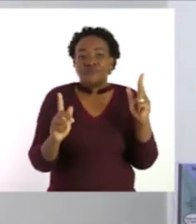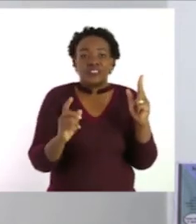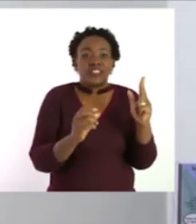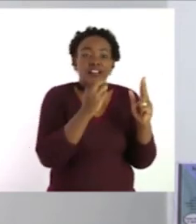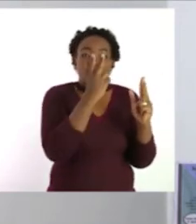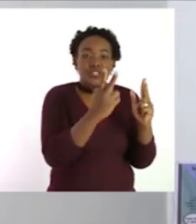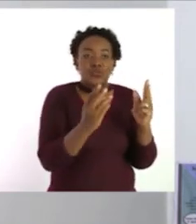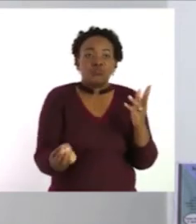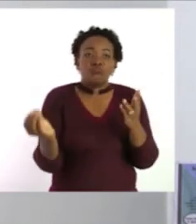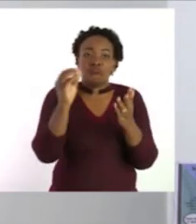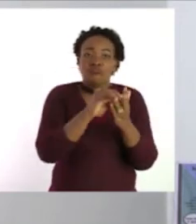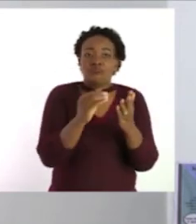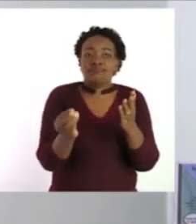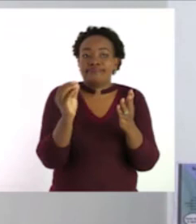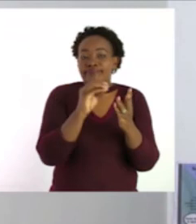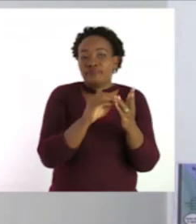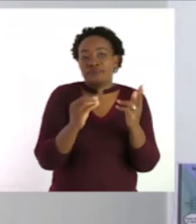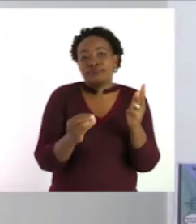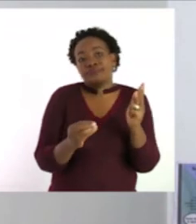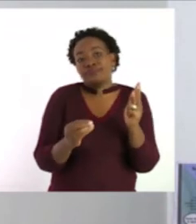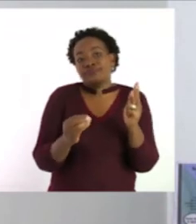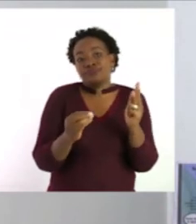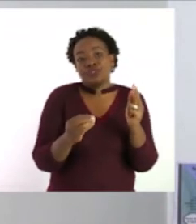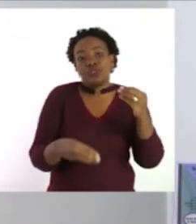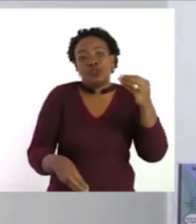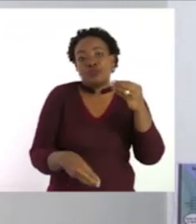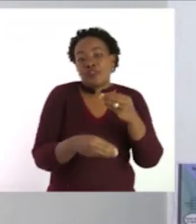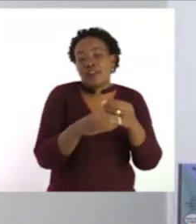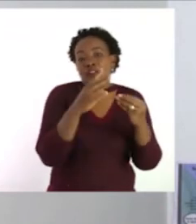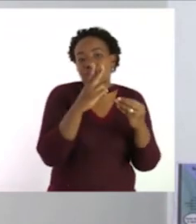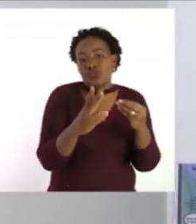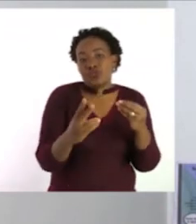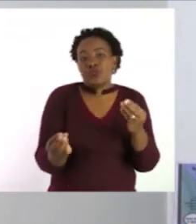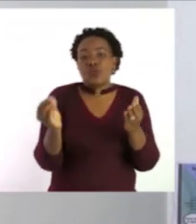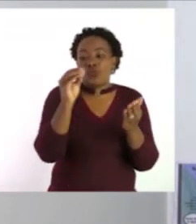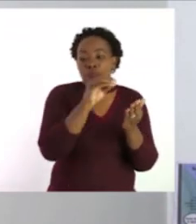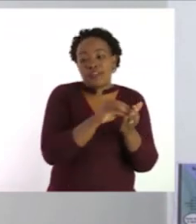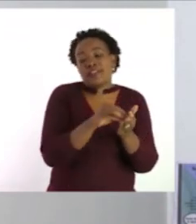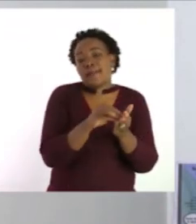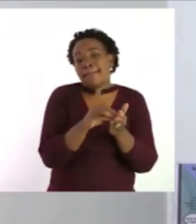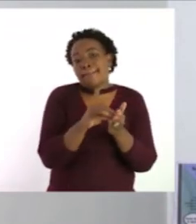So it's plus two points.